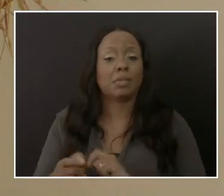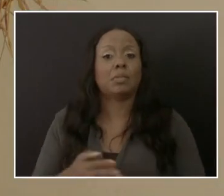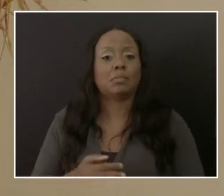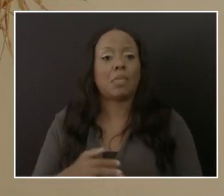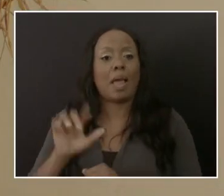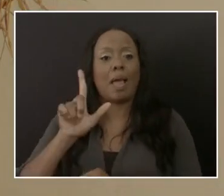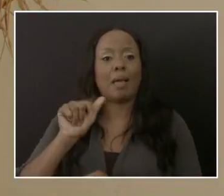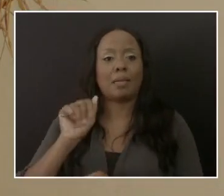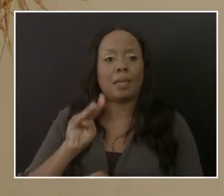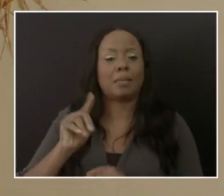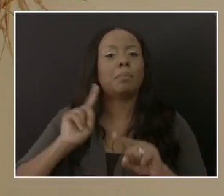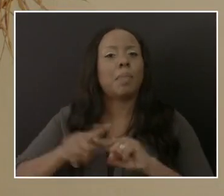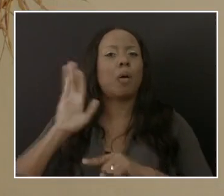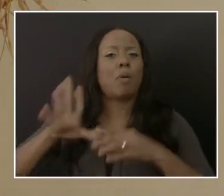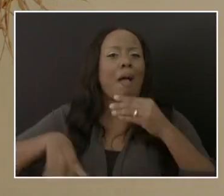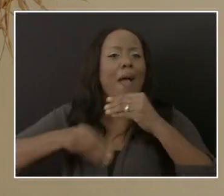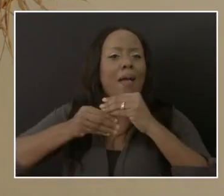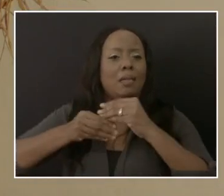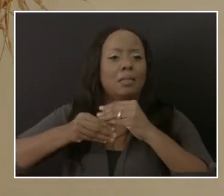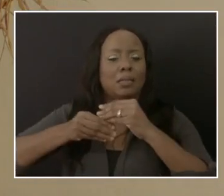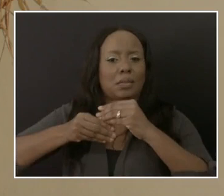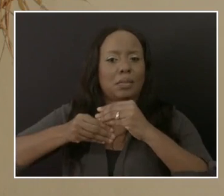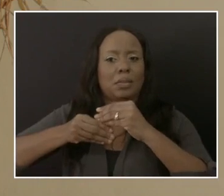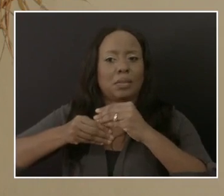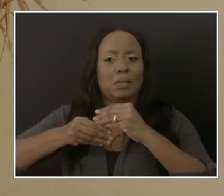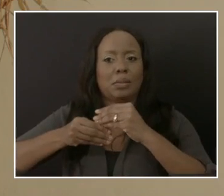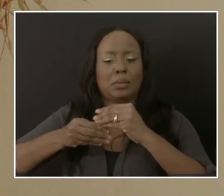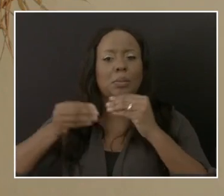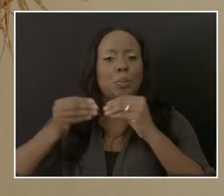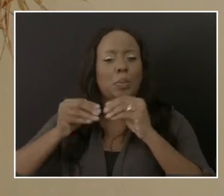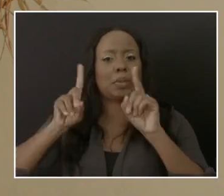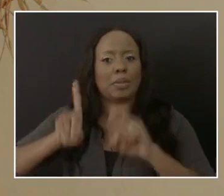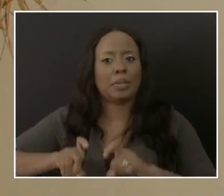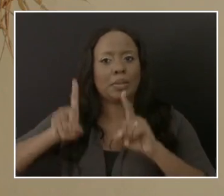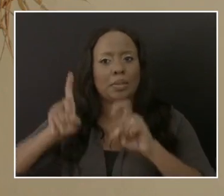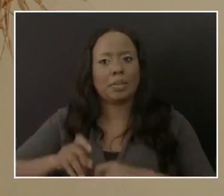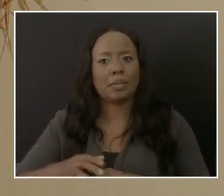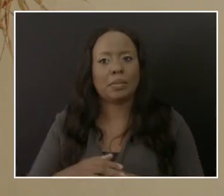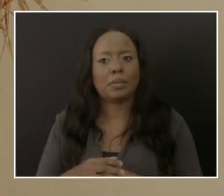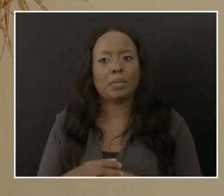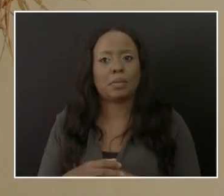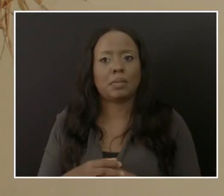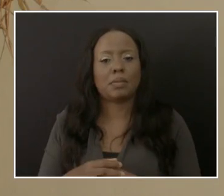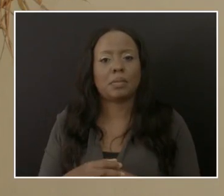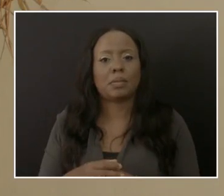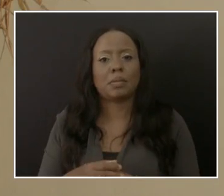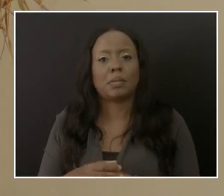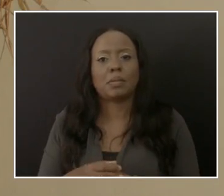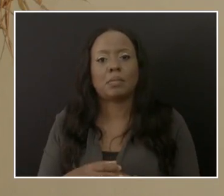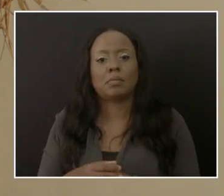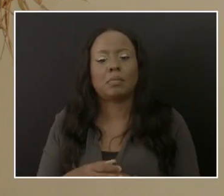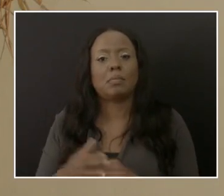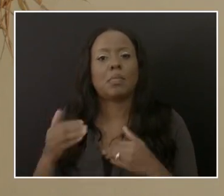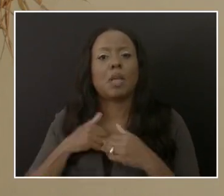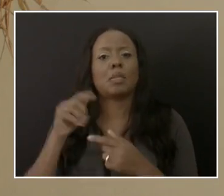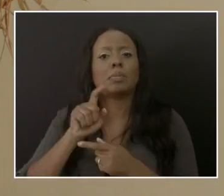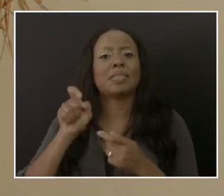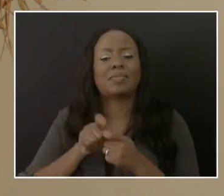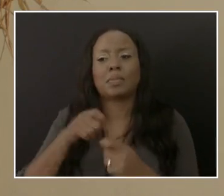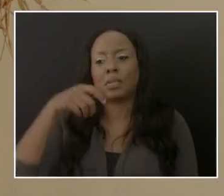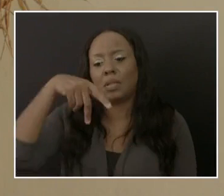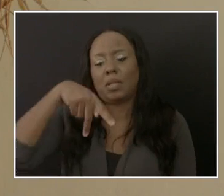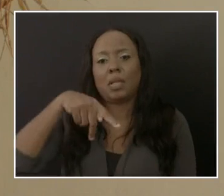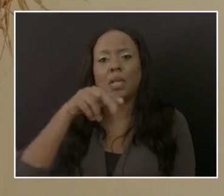we will add some additional testing to the lab. So we do have some specific primaries that look for what they call the S gene dropout